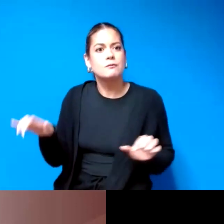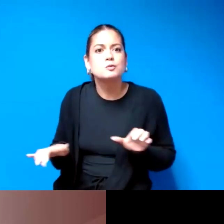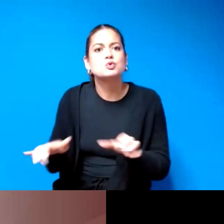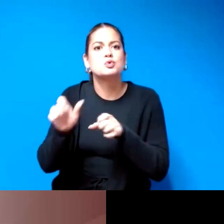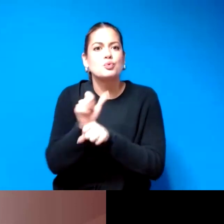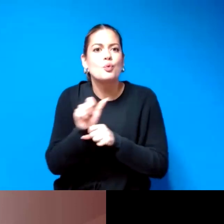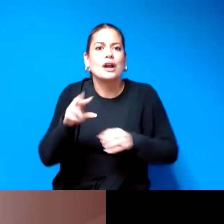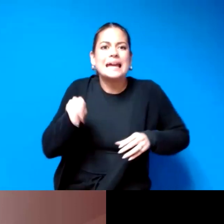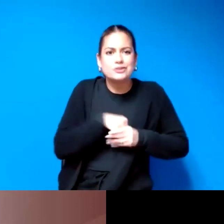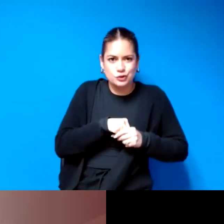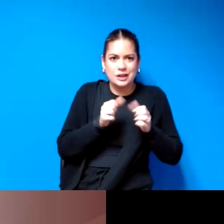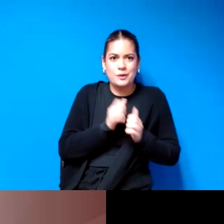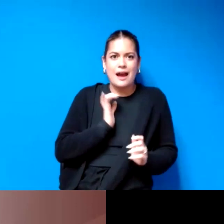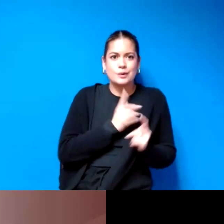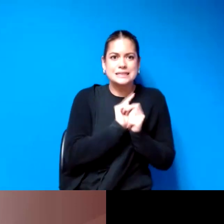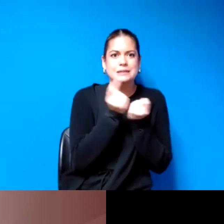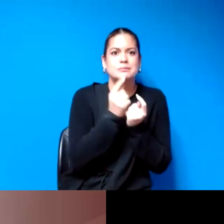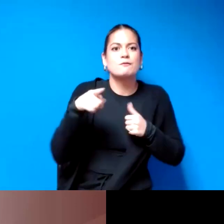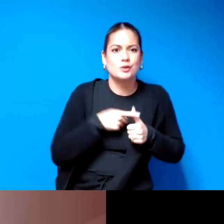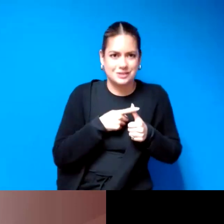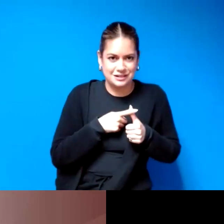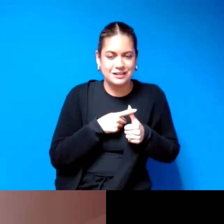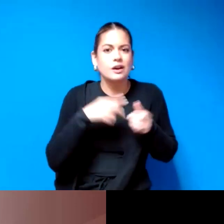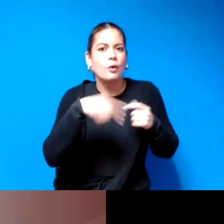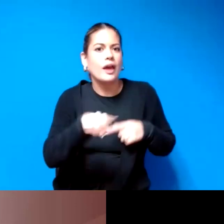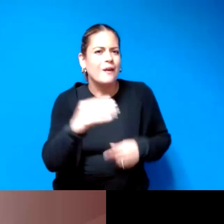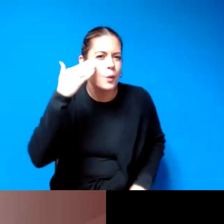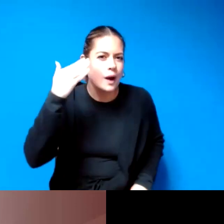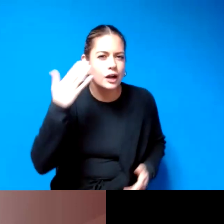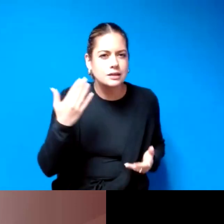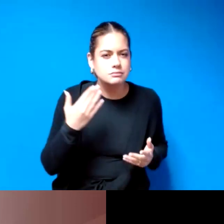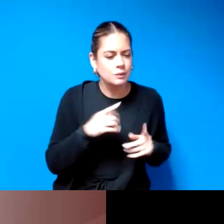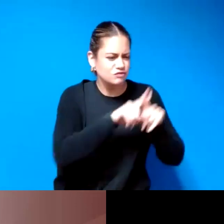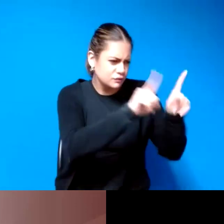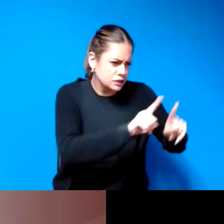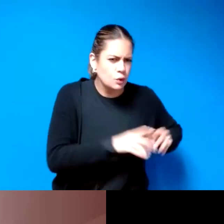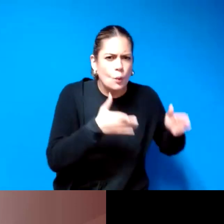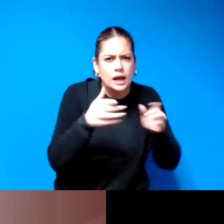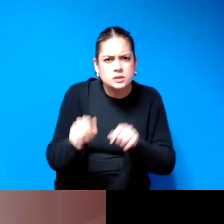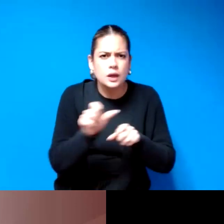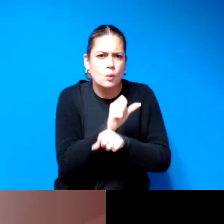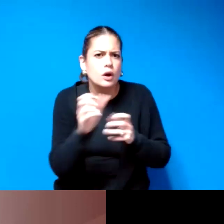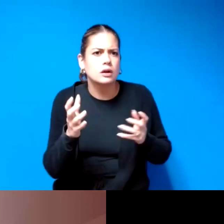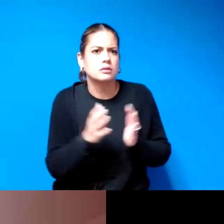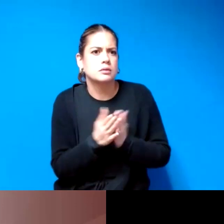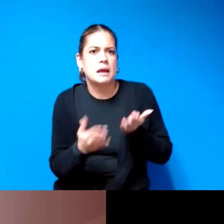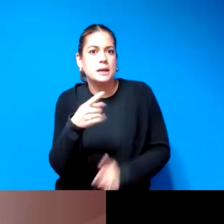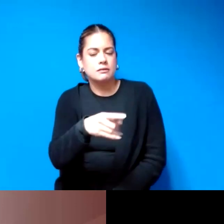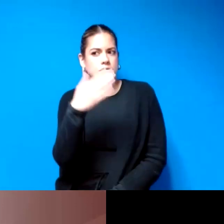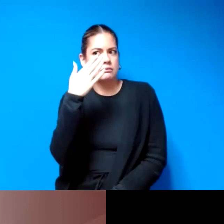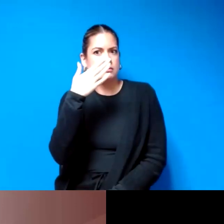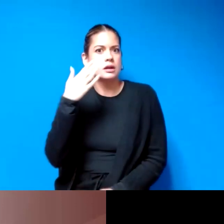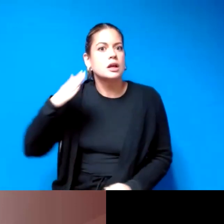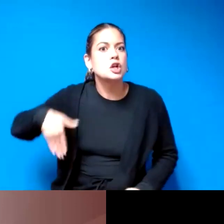internally with our teams too to raise awareness about different ways of working with people that things that may not seem therapeutic